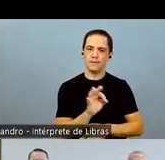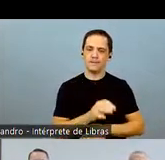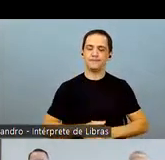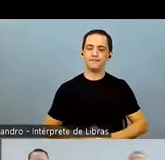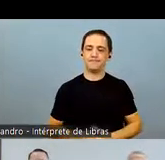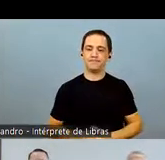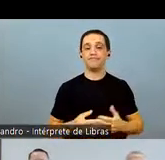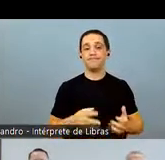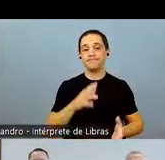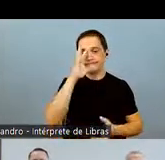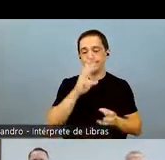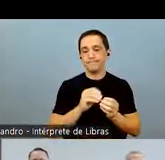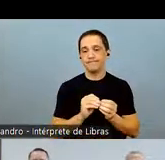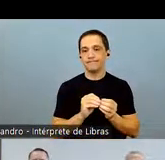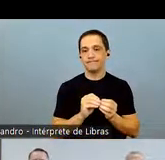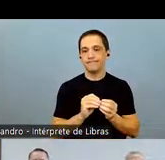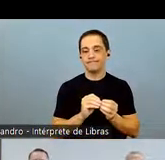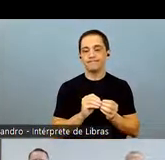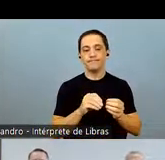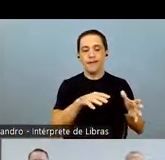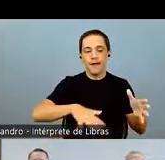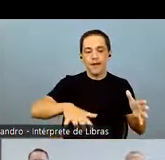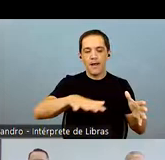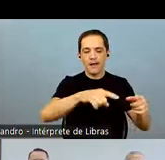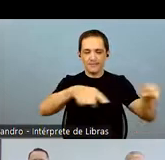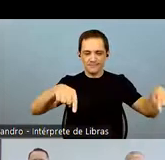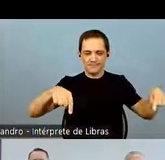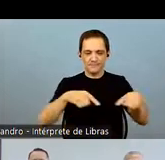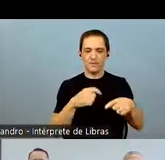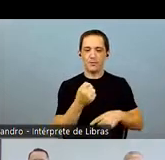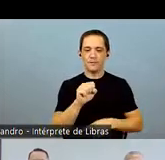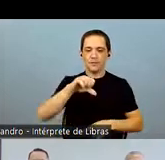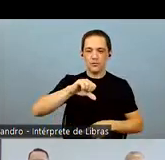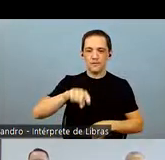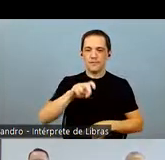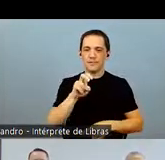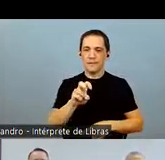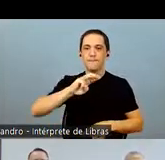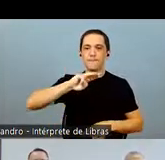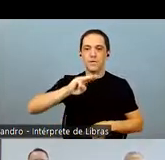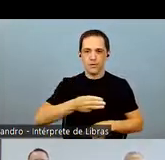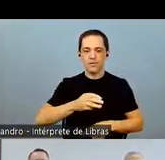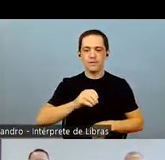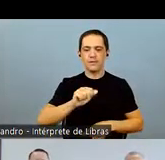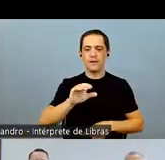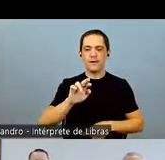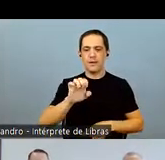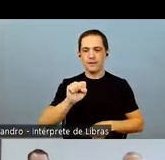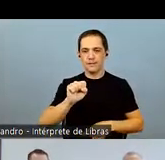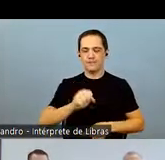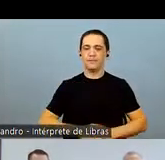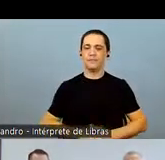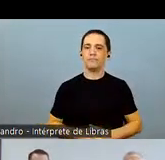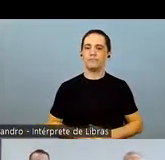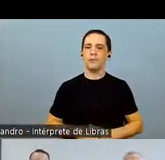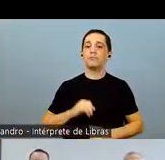United States. And this planted area is expected to decrease approximately 4%,